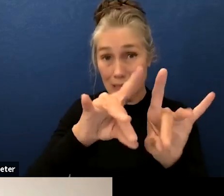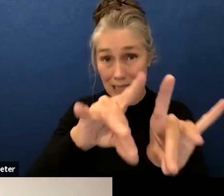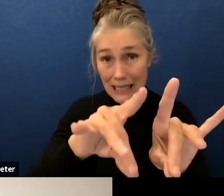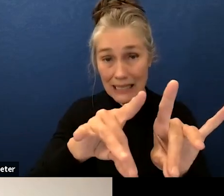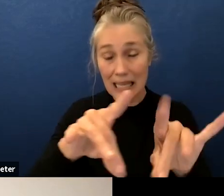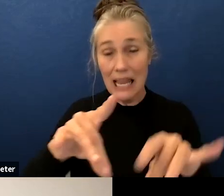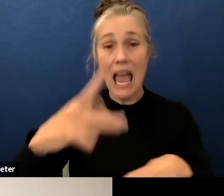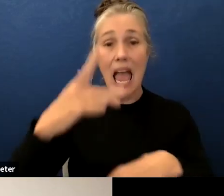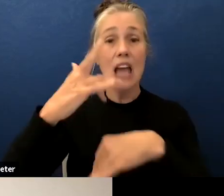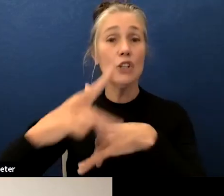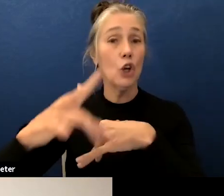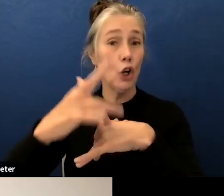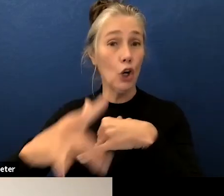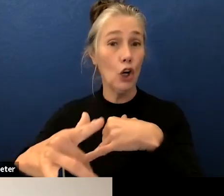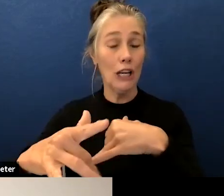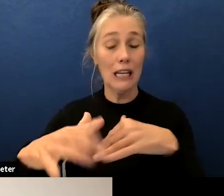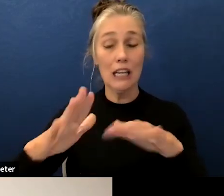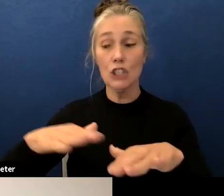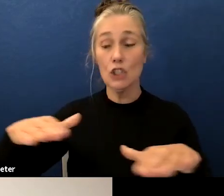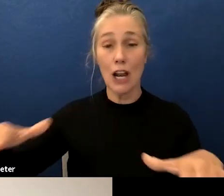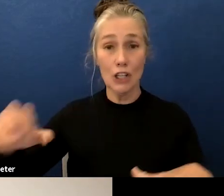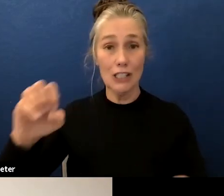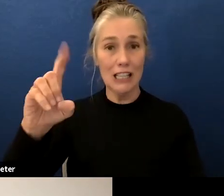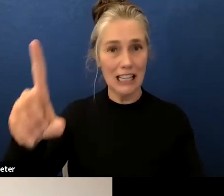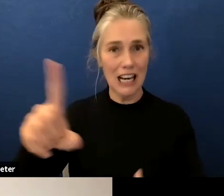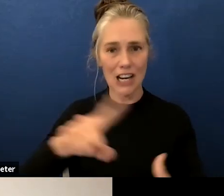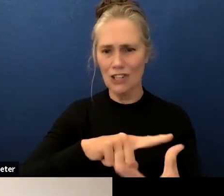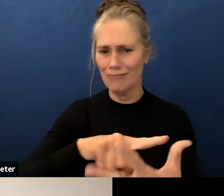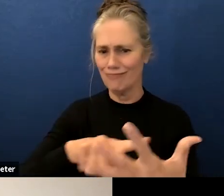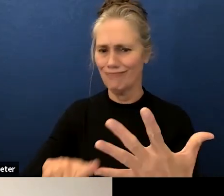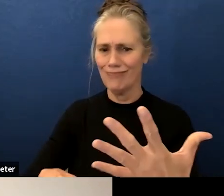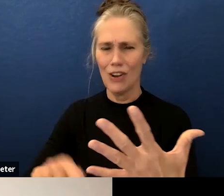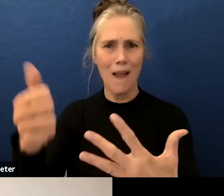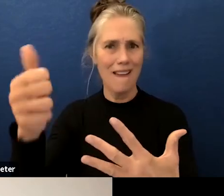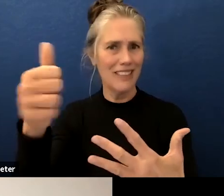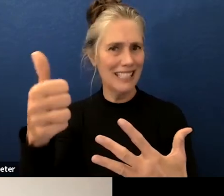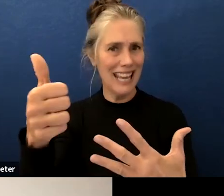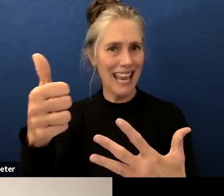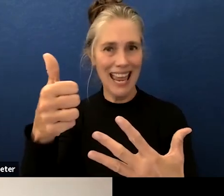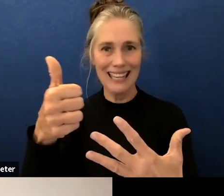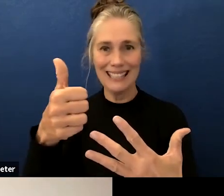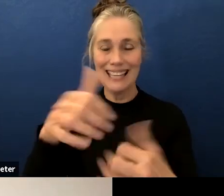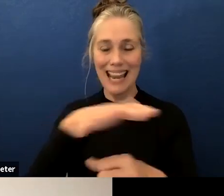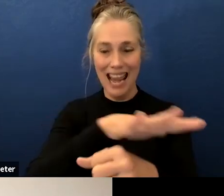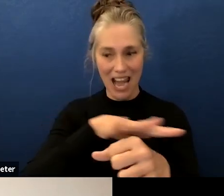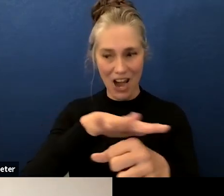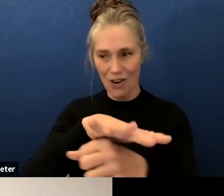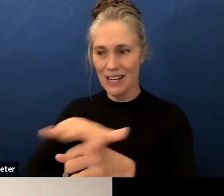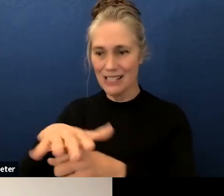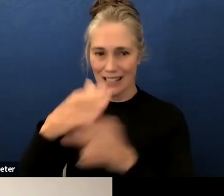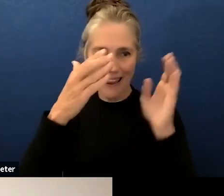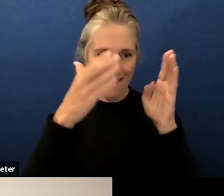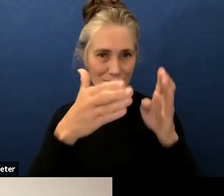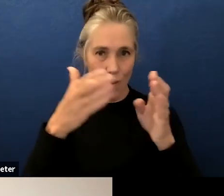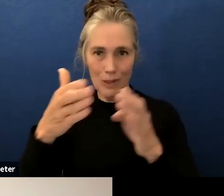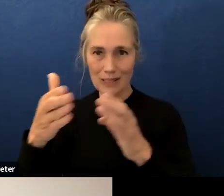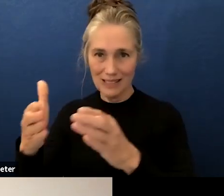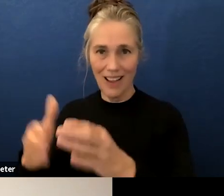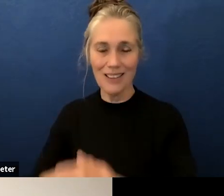education so we got 10 targets that we could focus on specifically